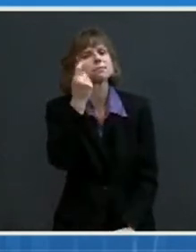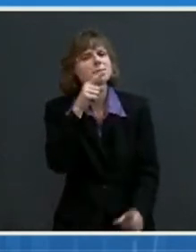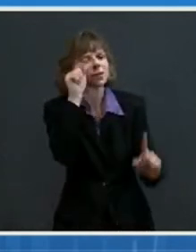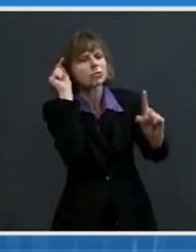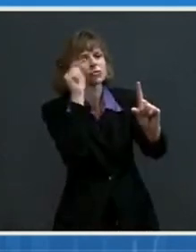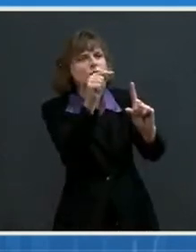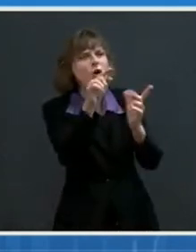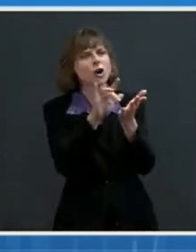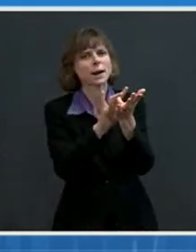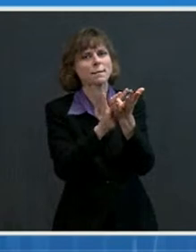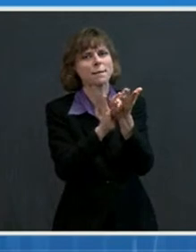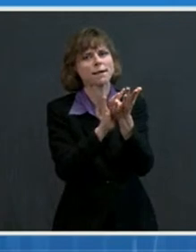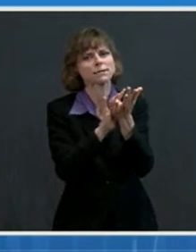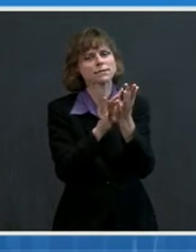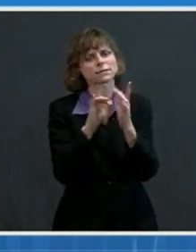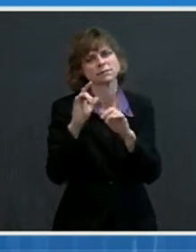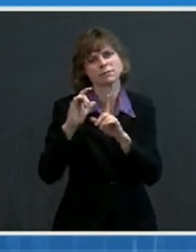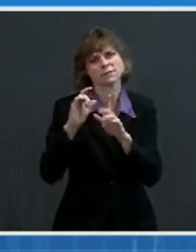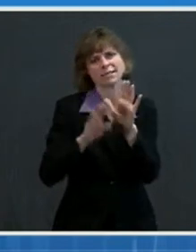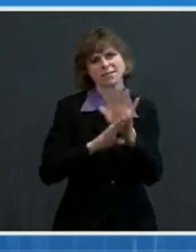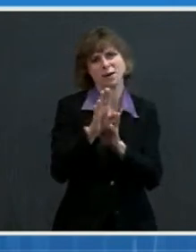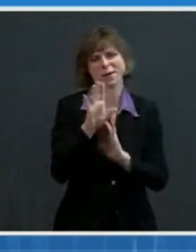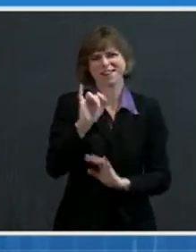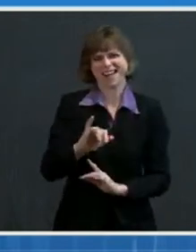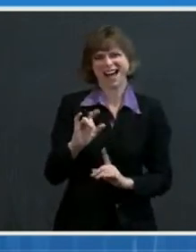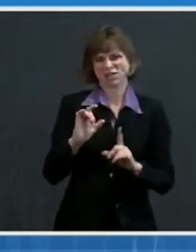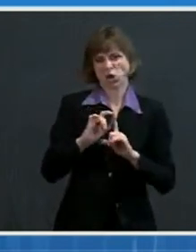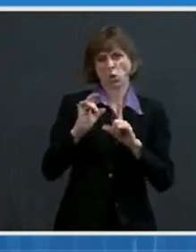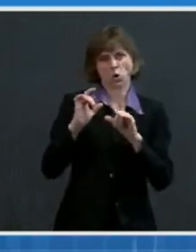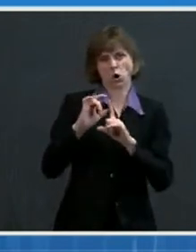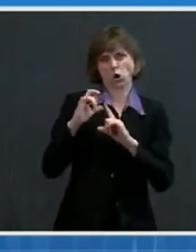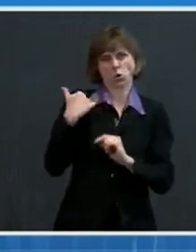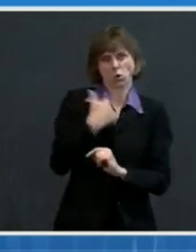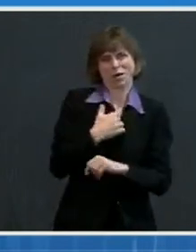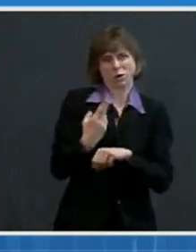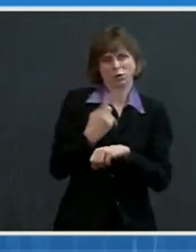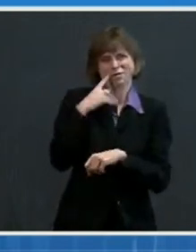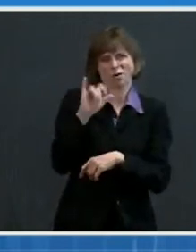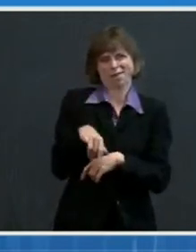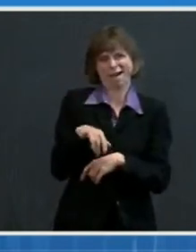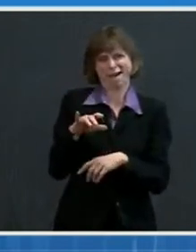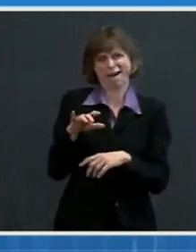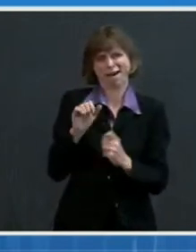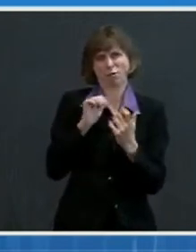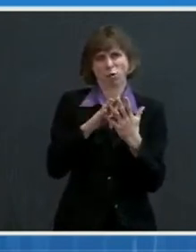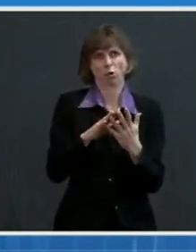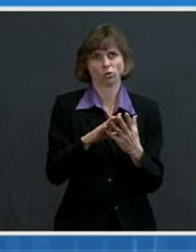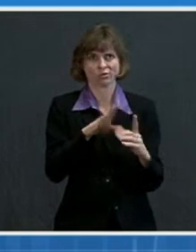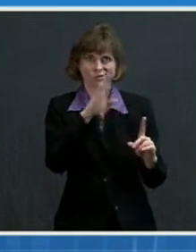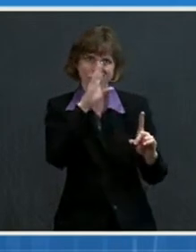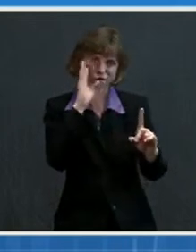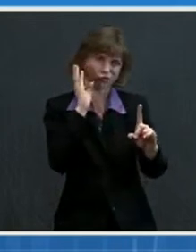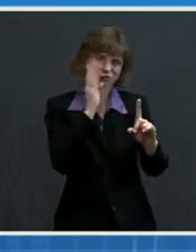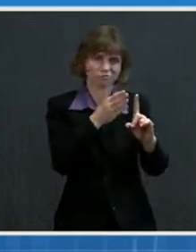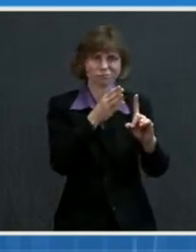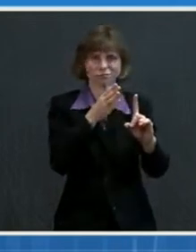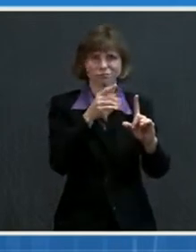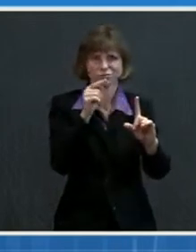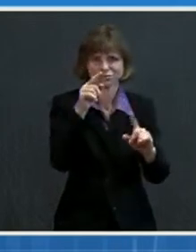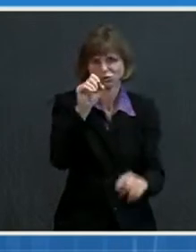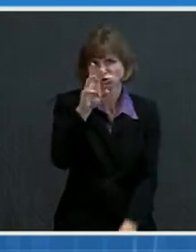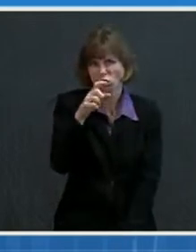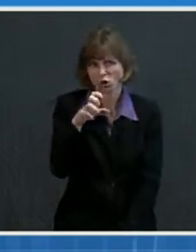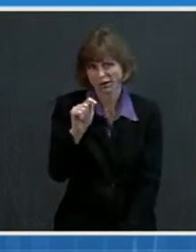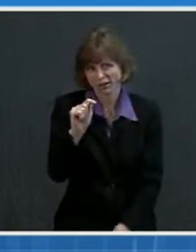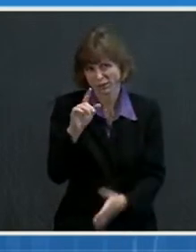which is the terminology we use for this approach, targeted drug design, has occurred